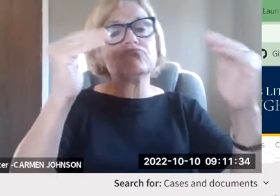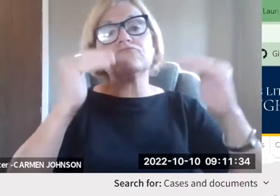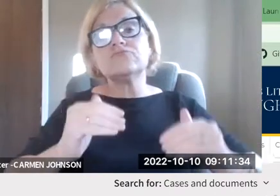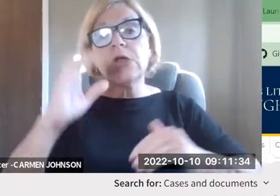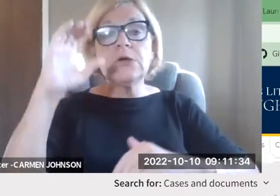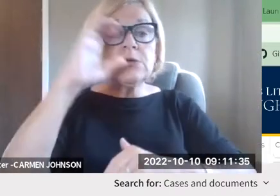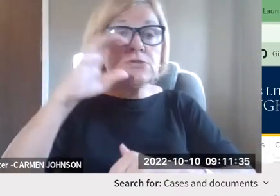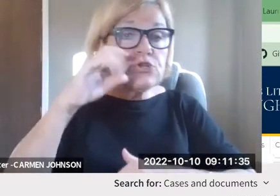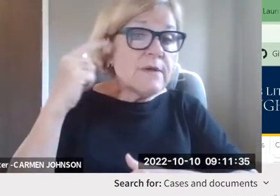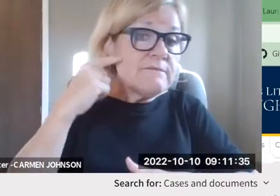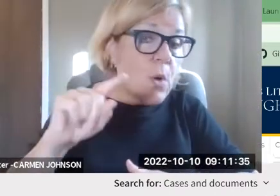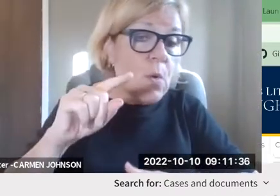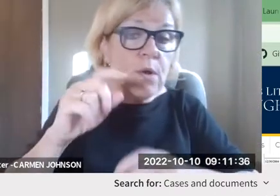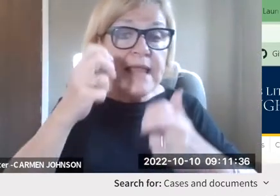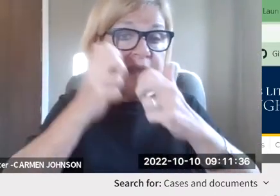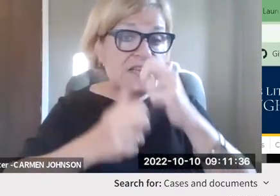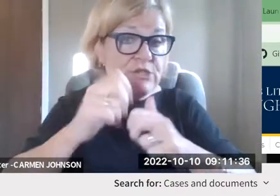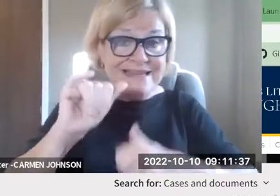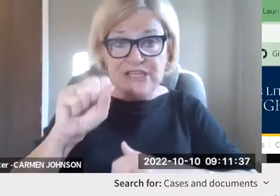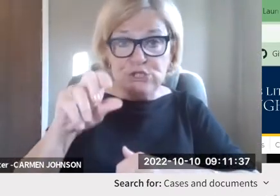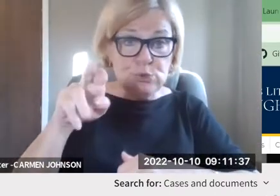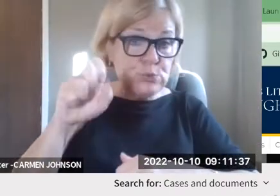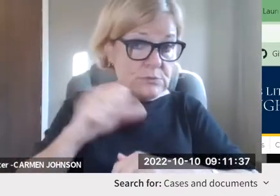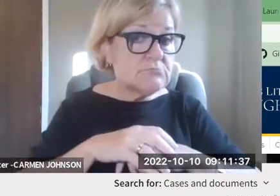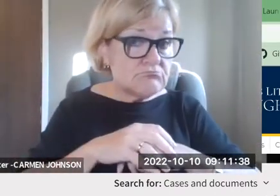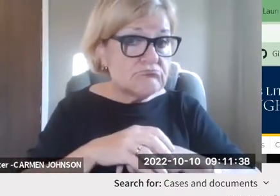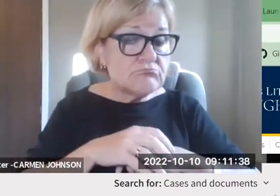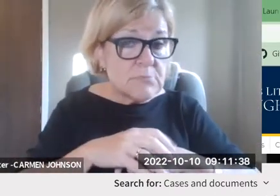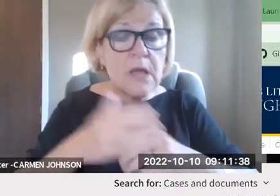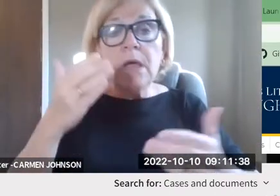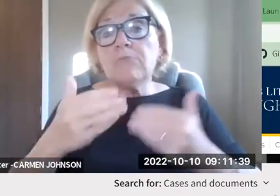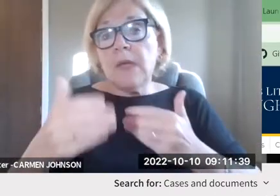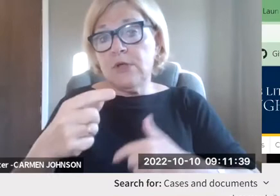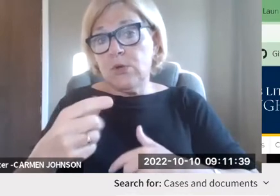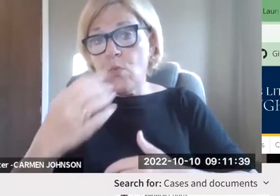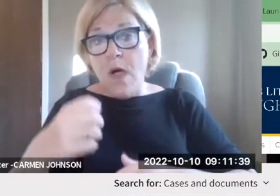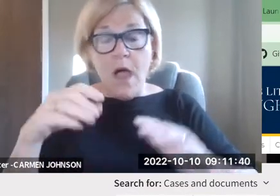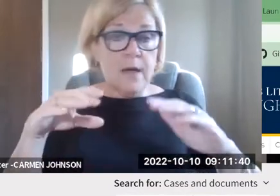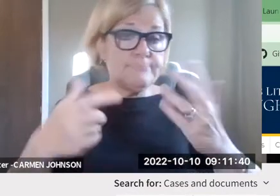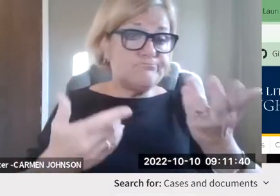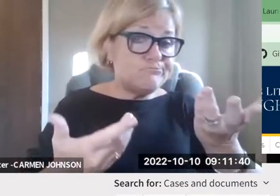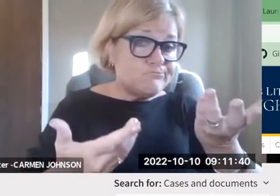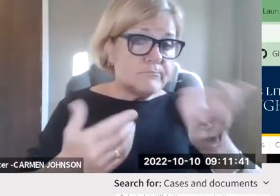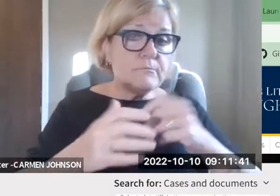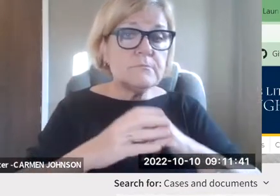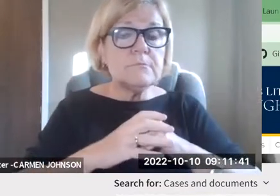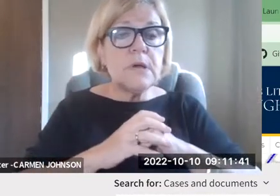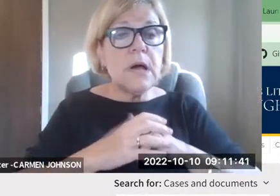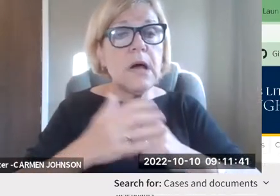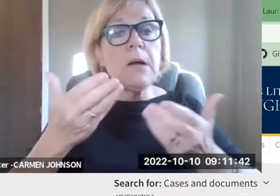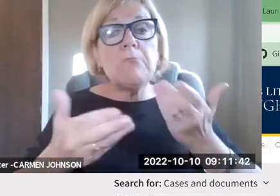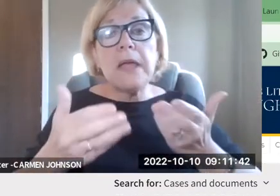search by case type. I'm going to look for just prison cases. And then you could search for issues,